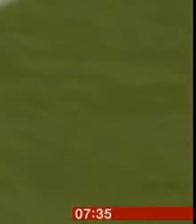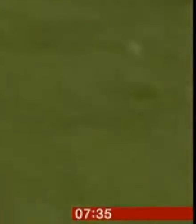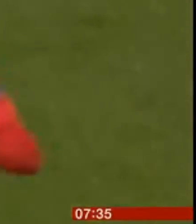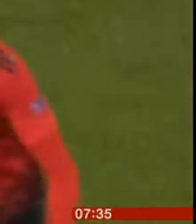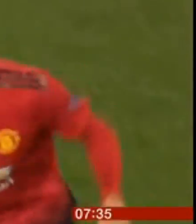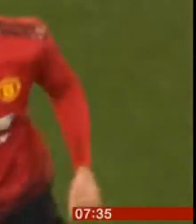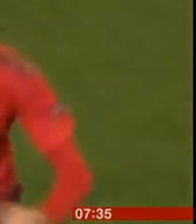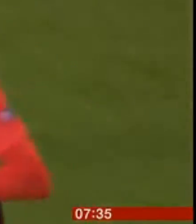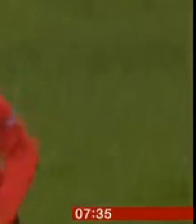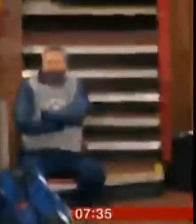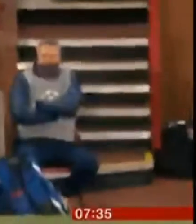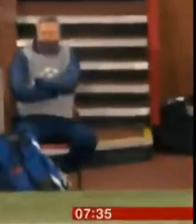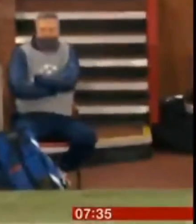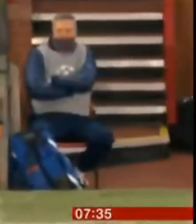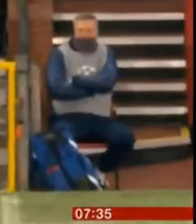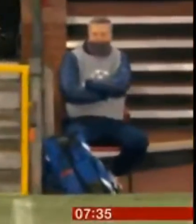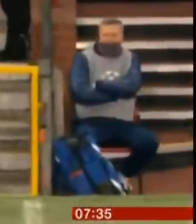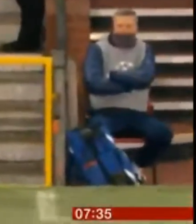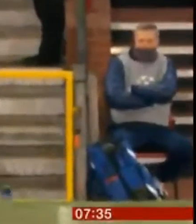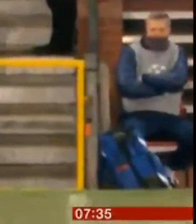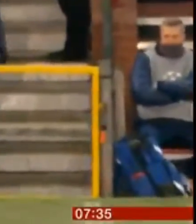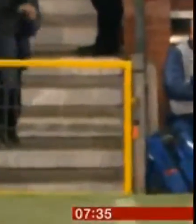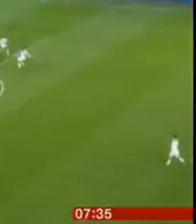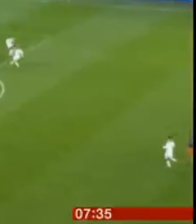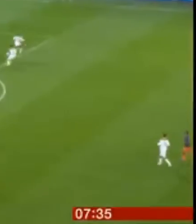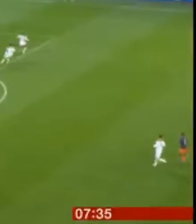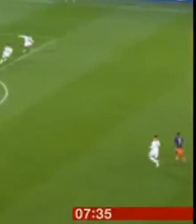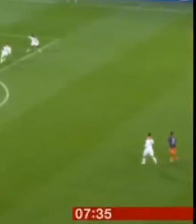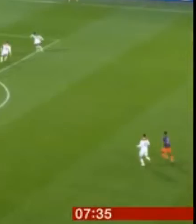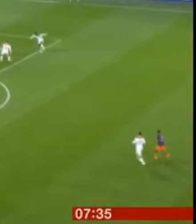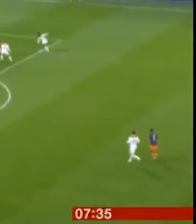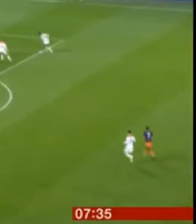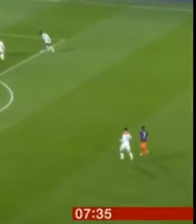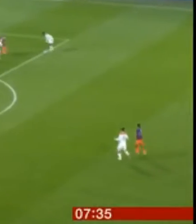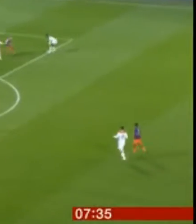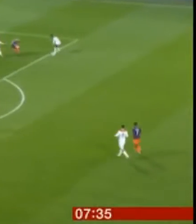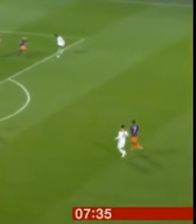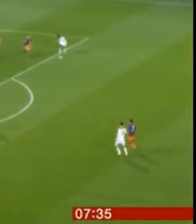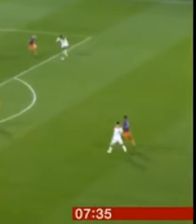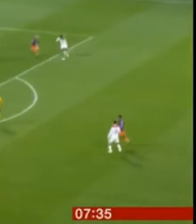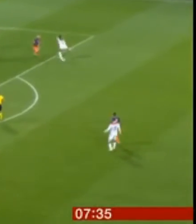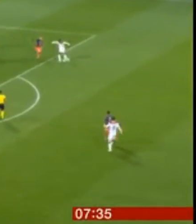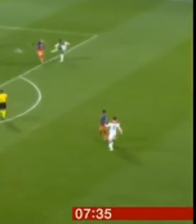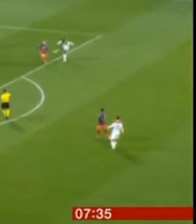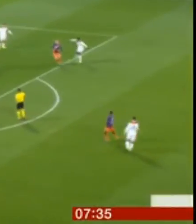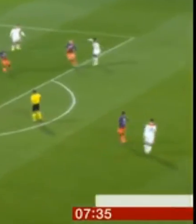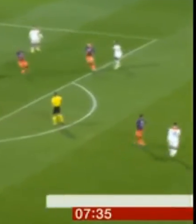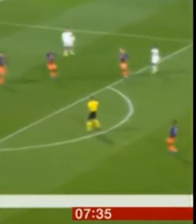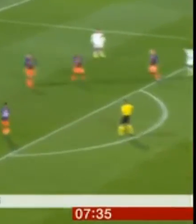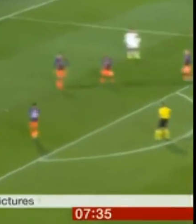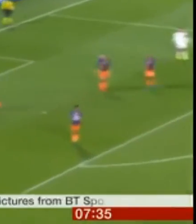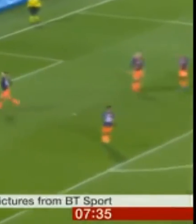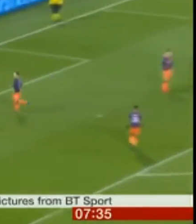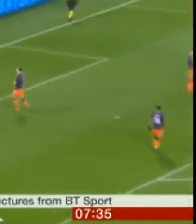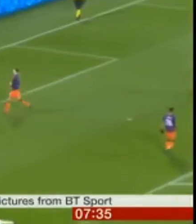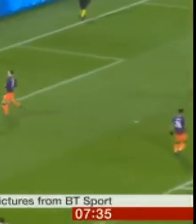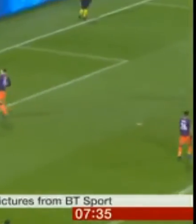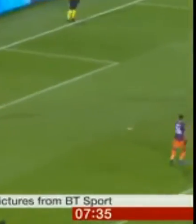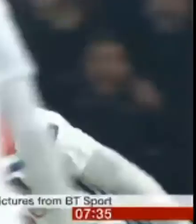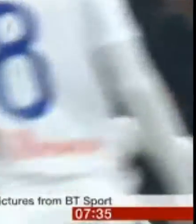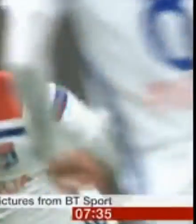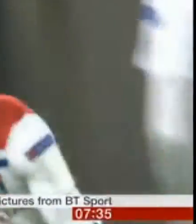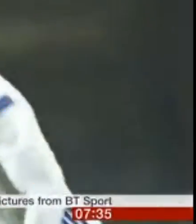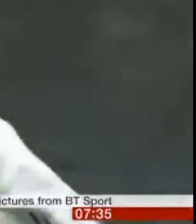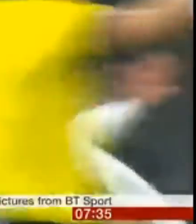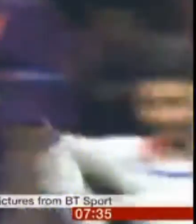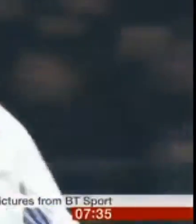gloom and cue some interesting celebrations. In Lyon, Manchester City fell behind to a breathtaking goal by